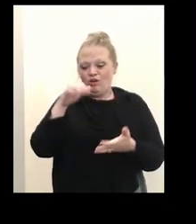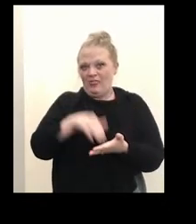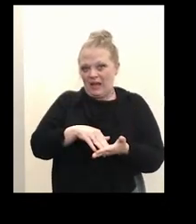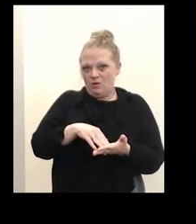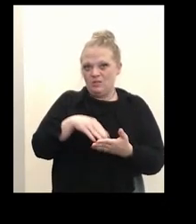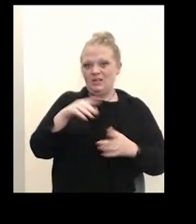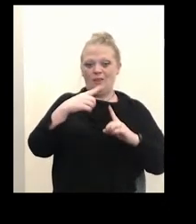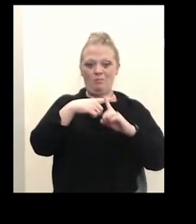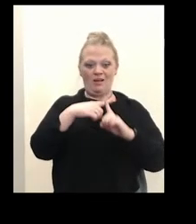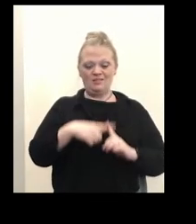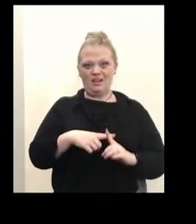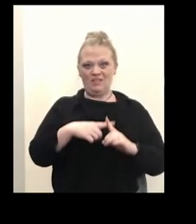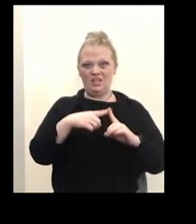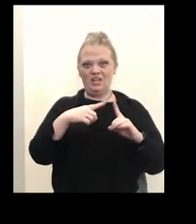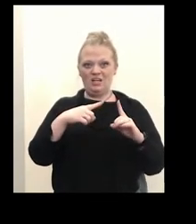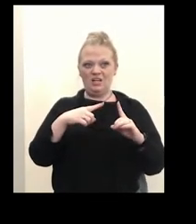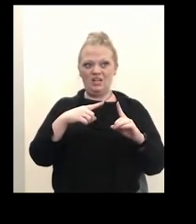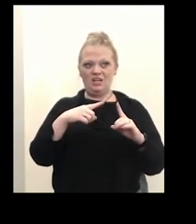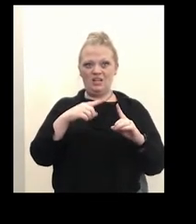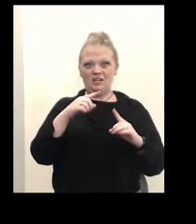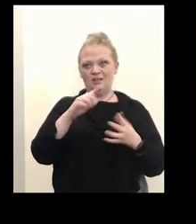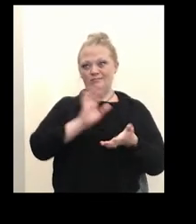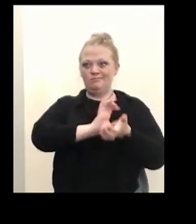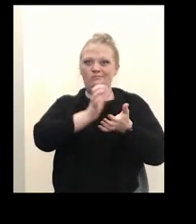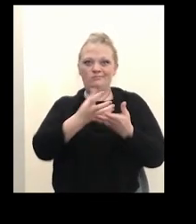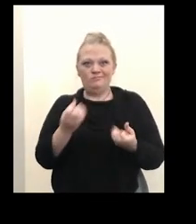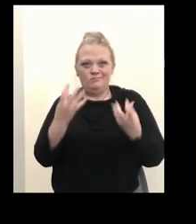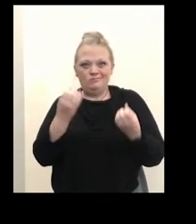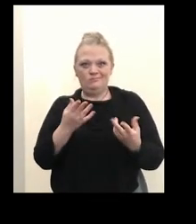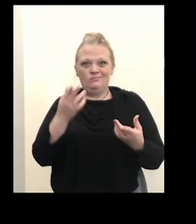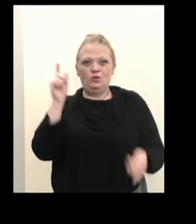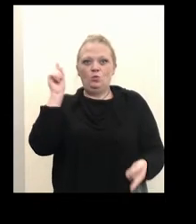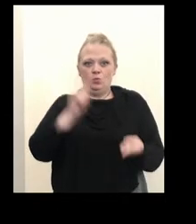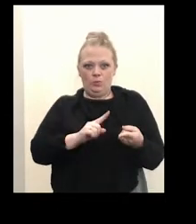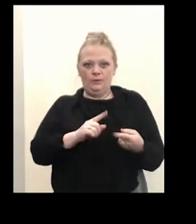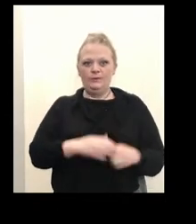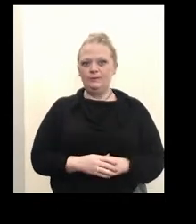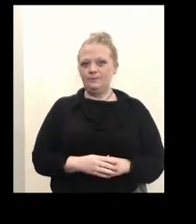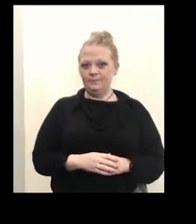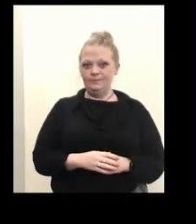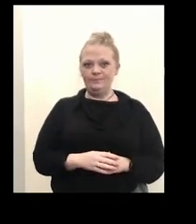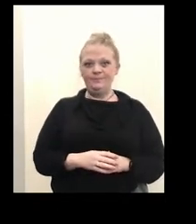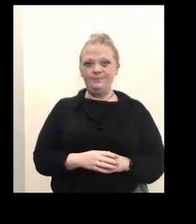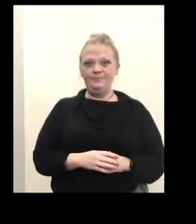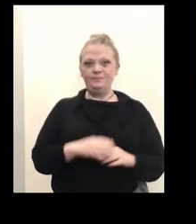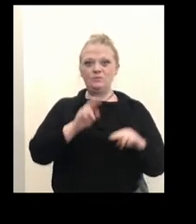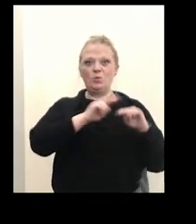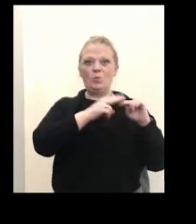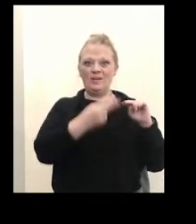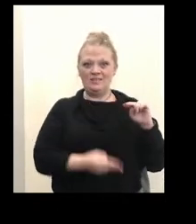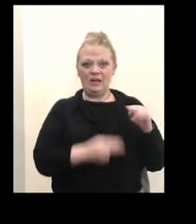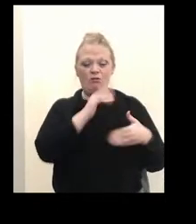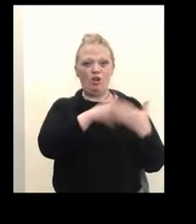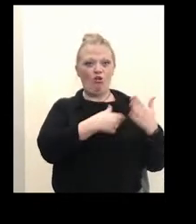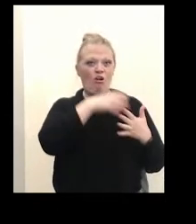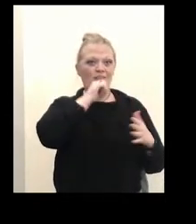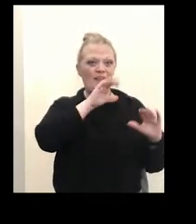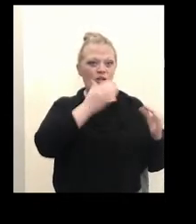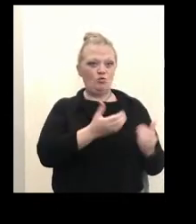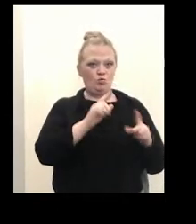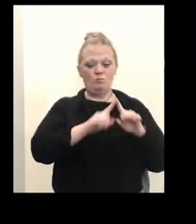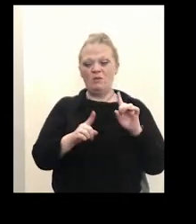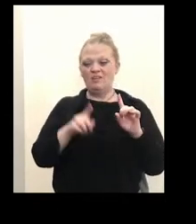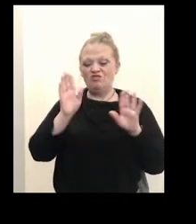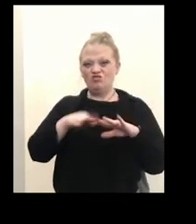rates are going down. Positivity percent declined in all age groups, but children under the age of 18 continue to have the highest